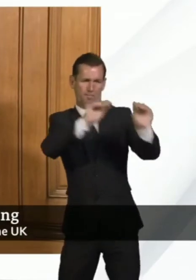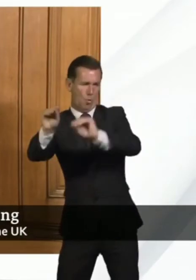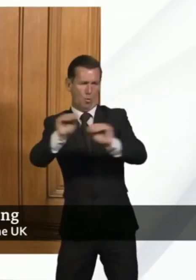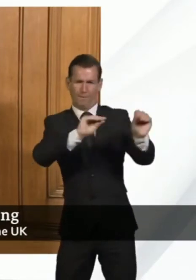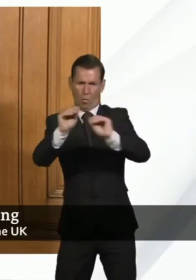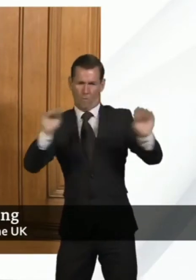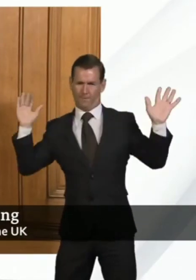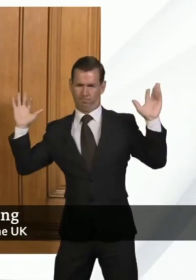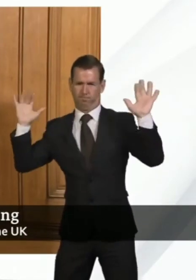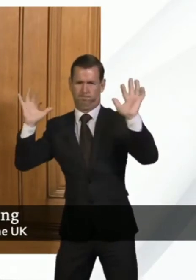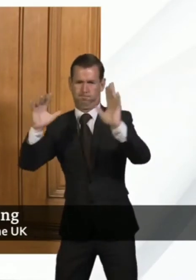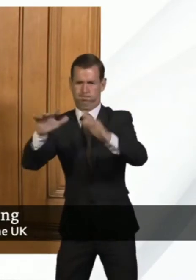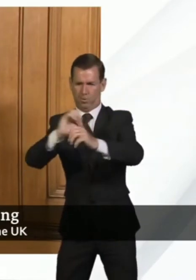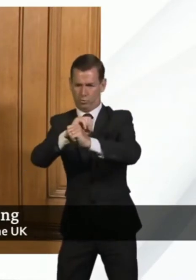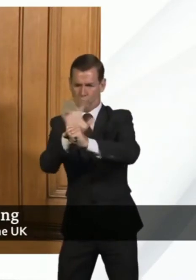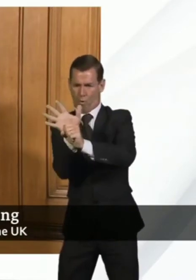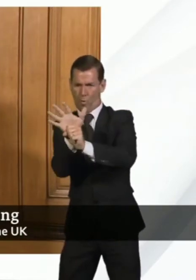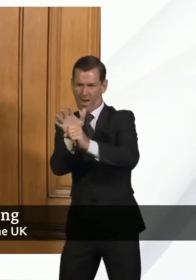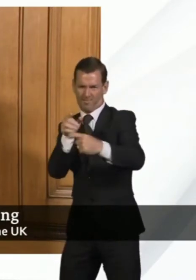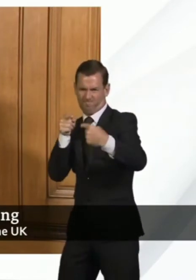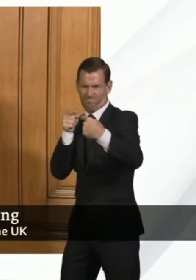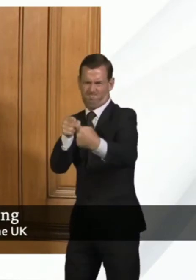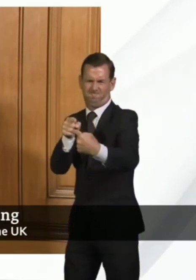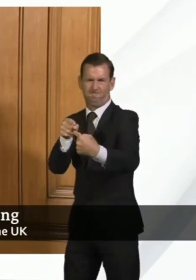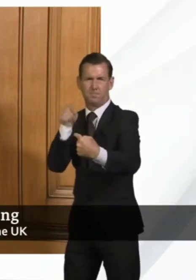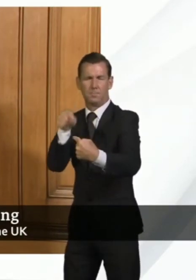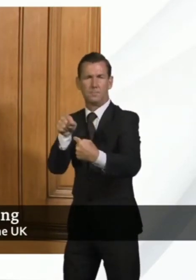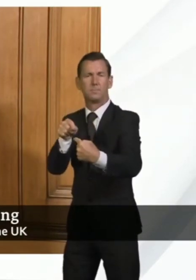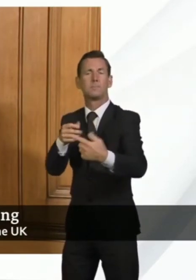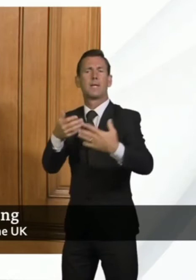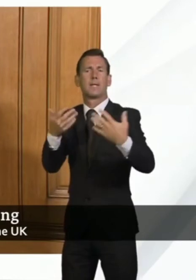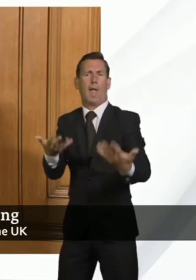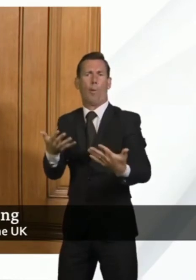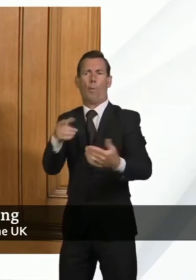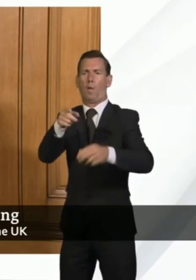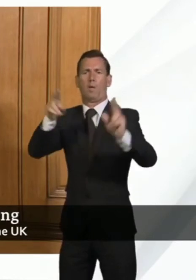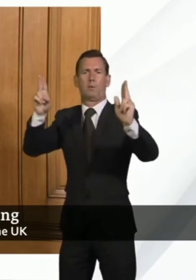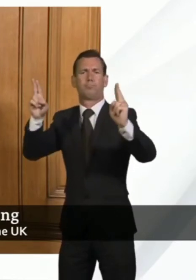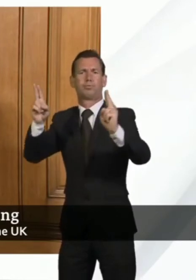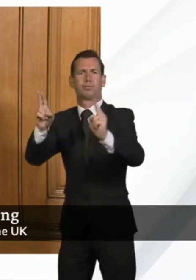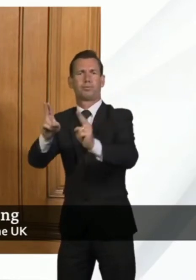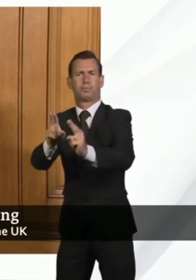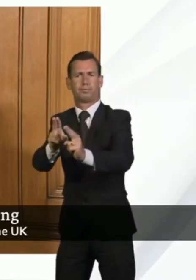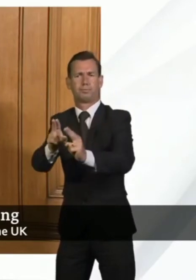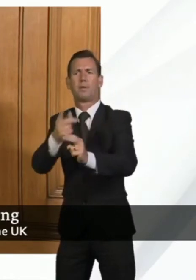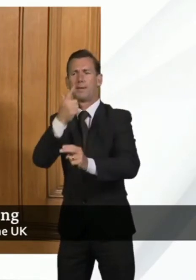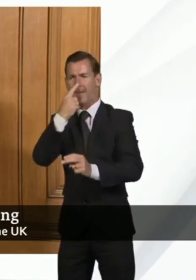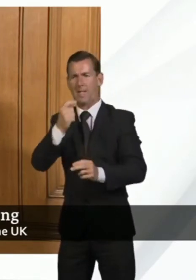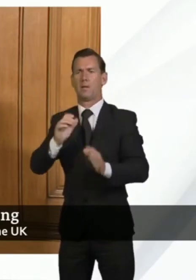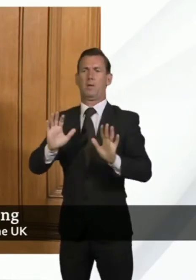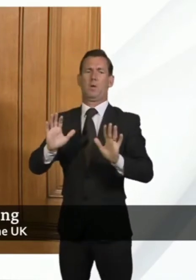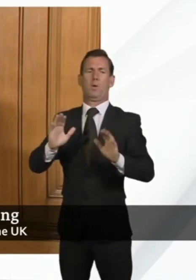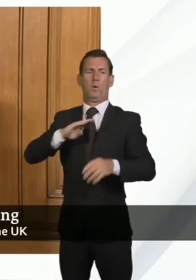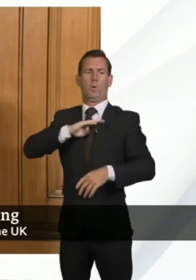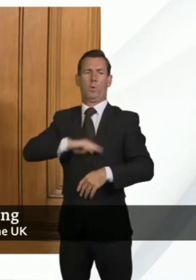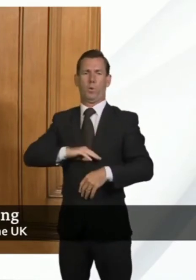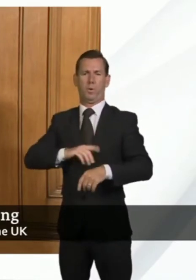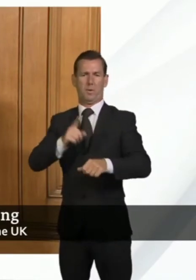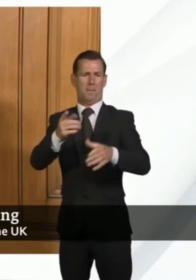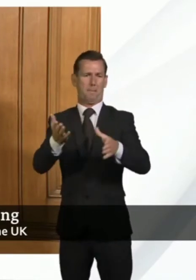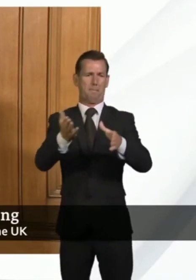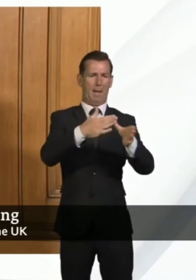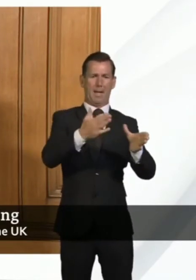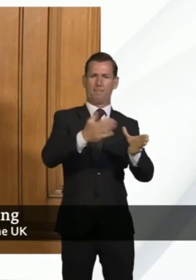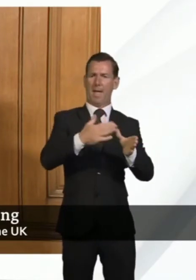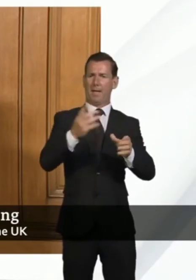focused on the response to that. But now we can start to get back towards normal, although a new normal, because we